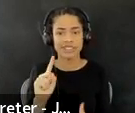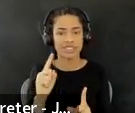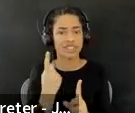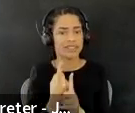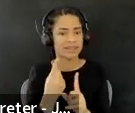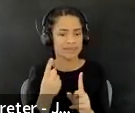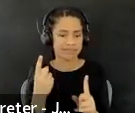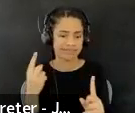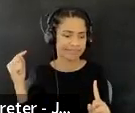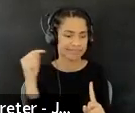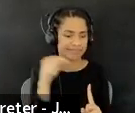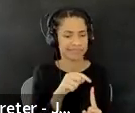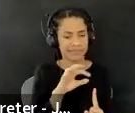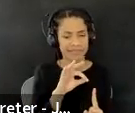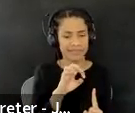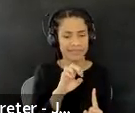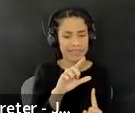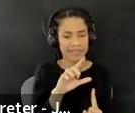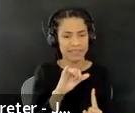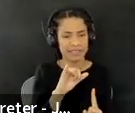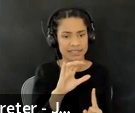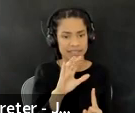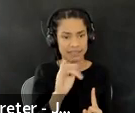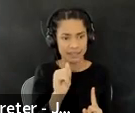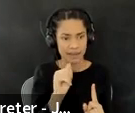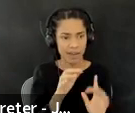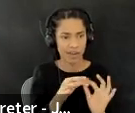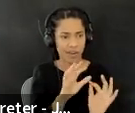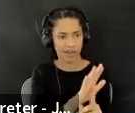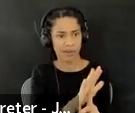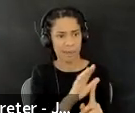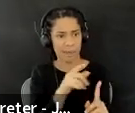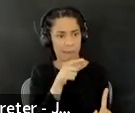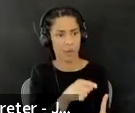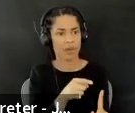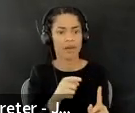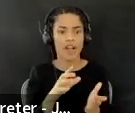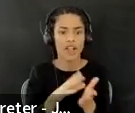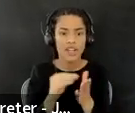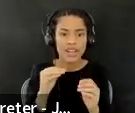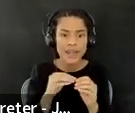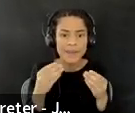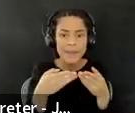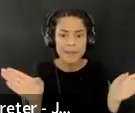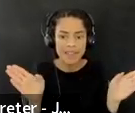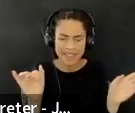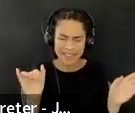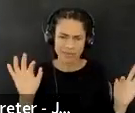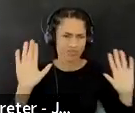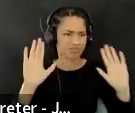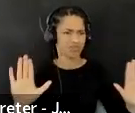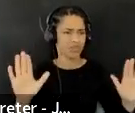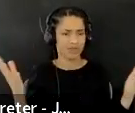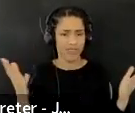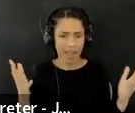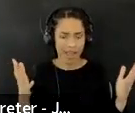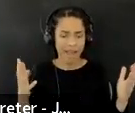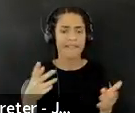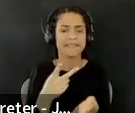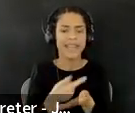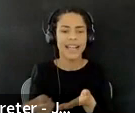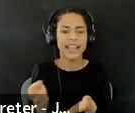Felicia's point about learning in public, it's a nice way of saying failing forward, which is also an expression. And I